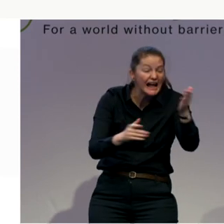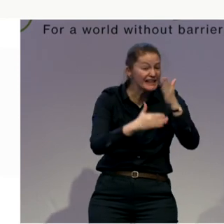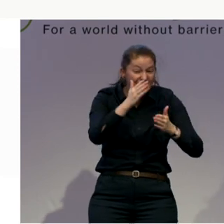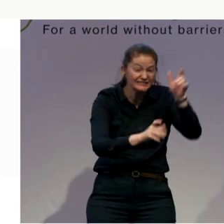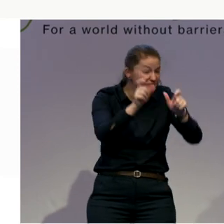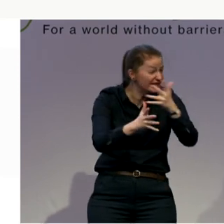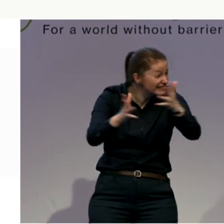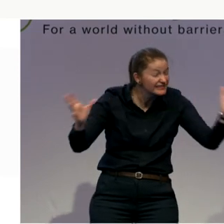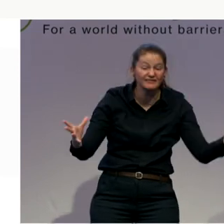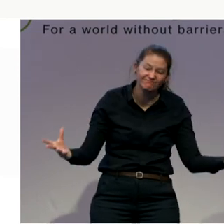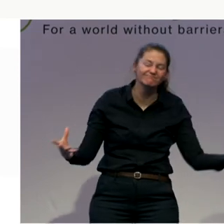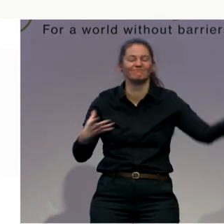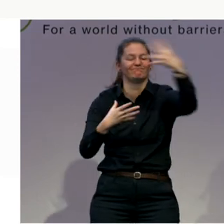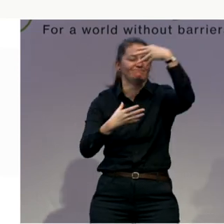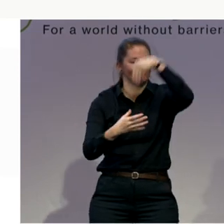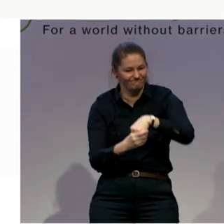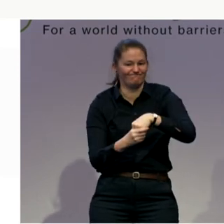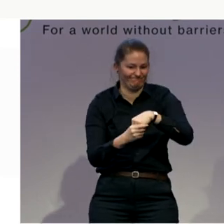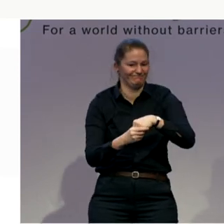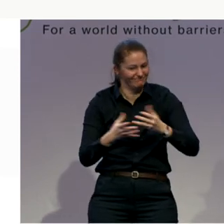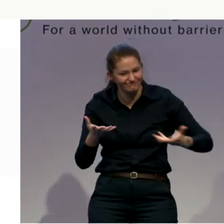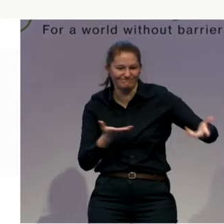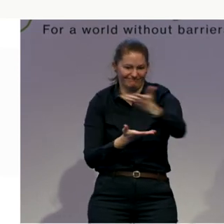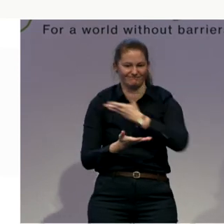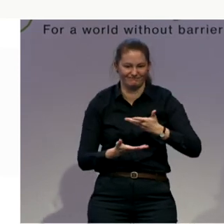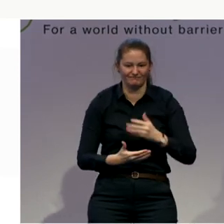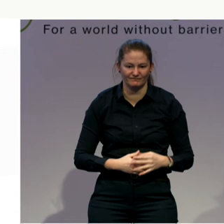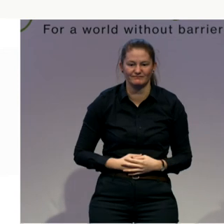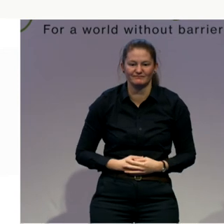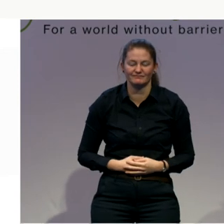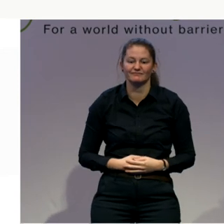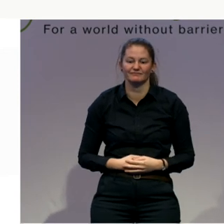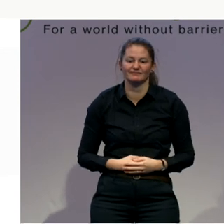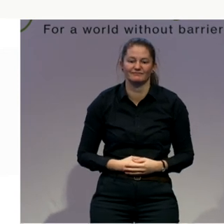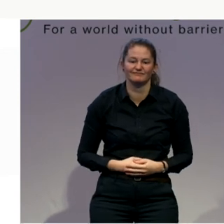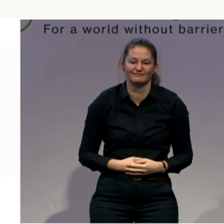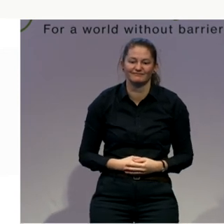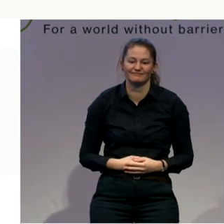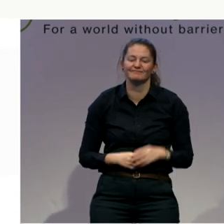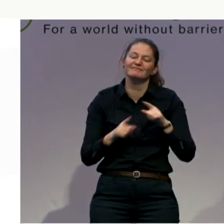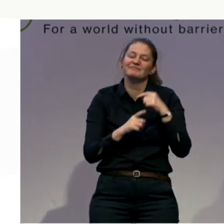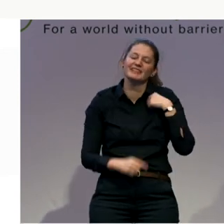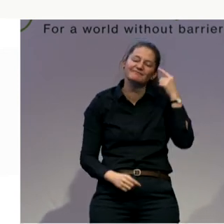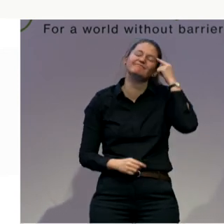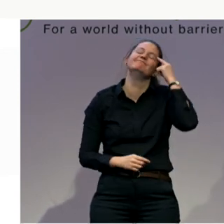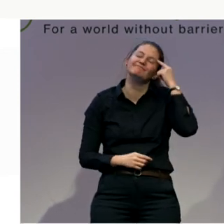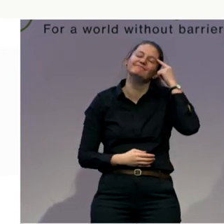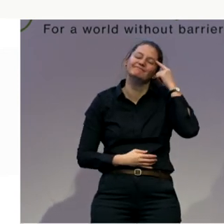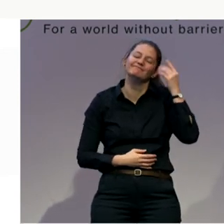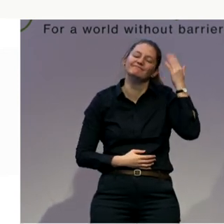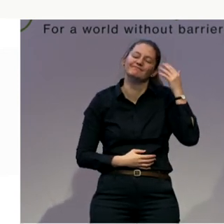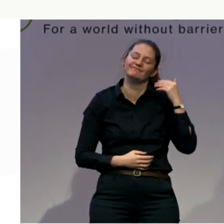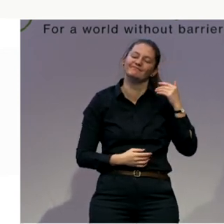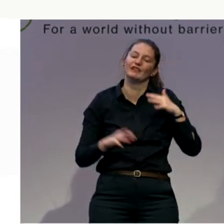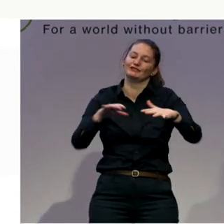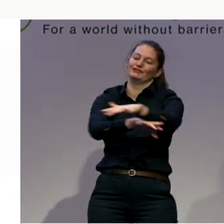Let us keep in mind that the society is judged by how it treats all of its citizens, especially those with